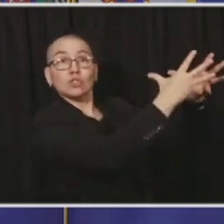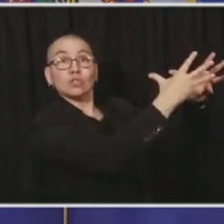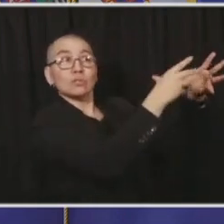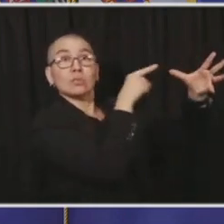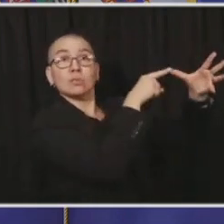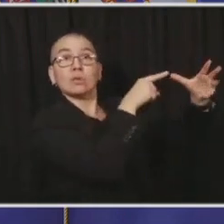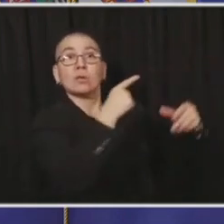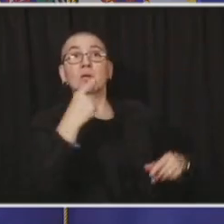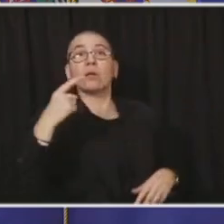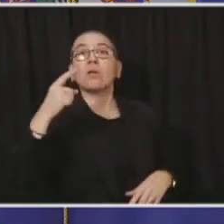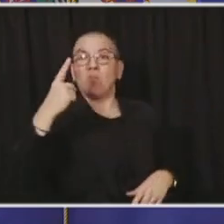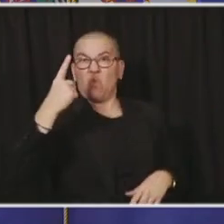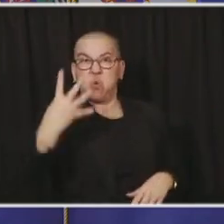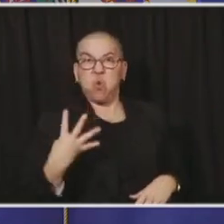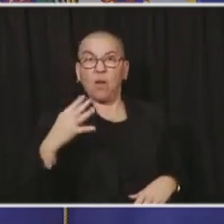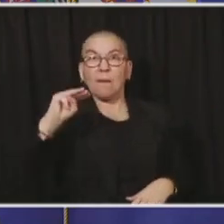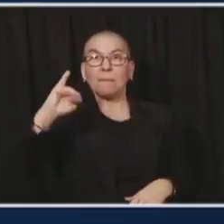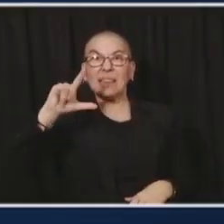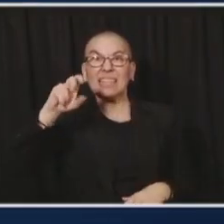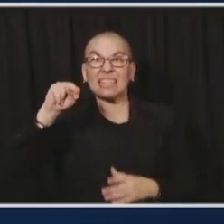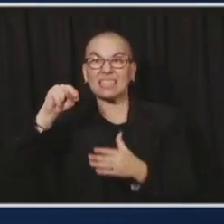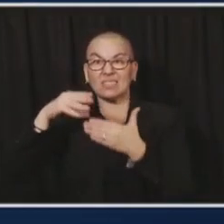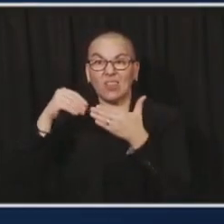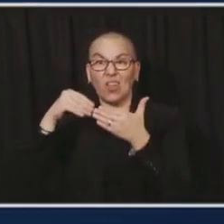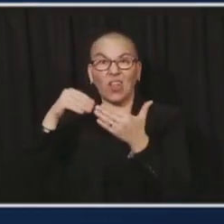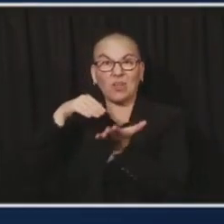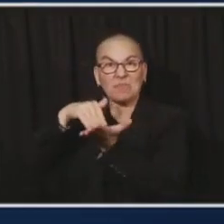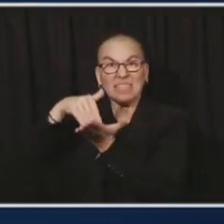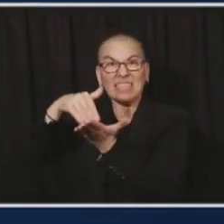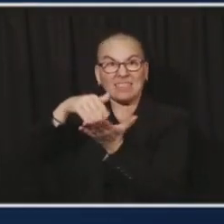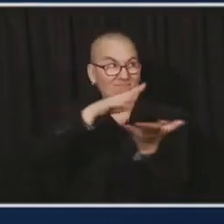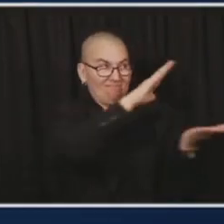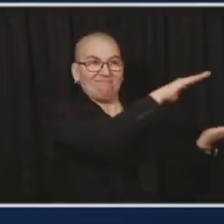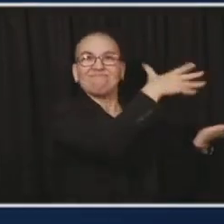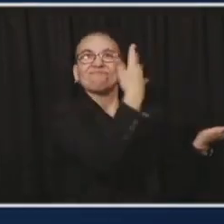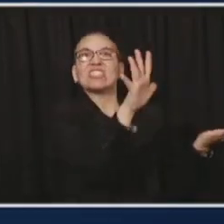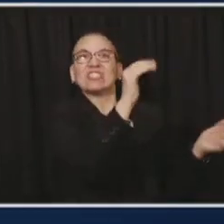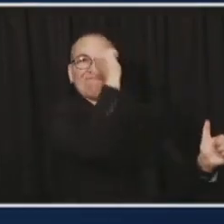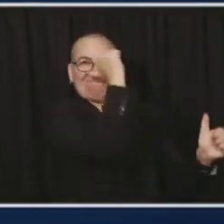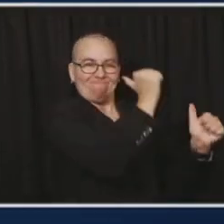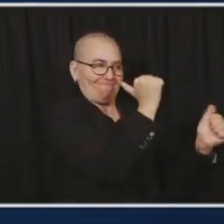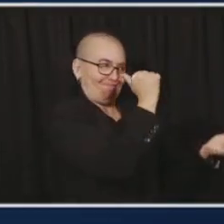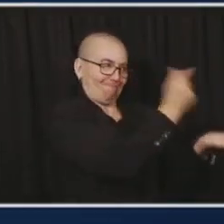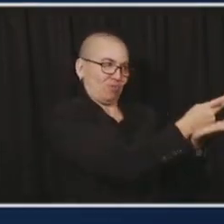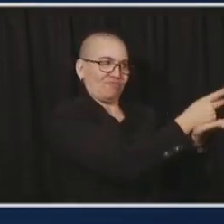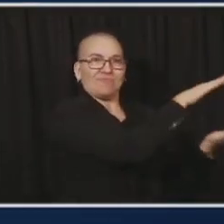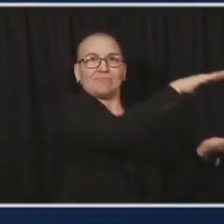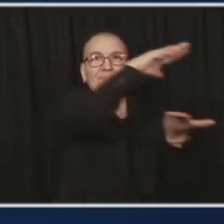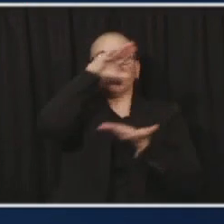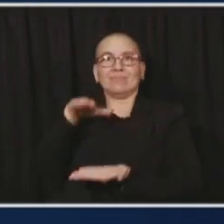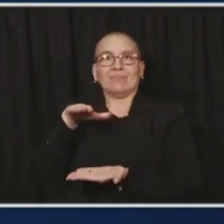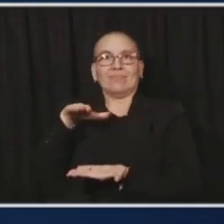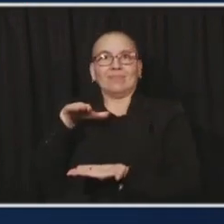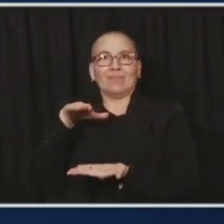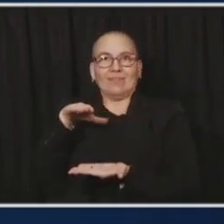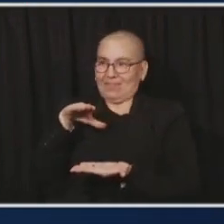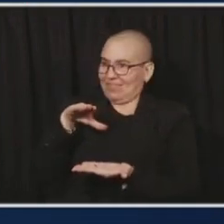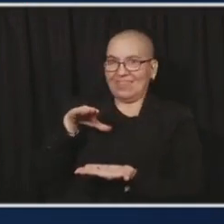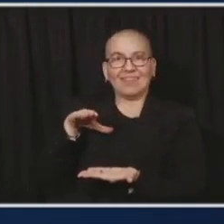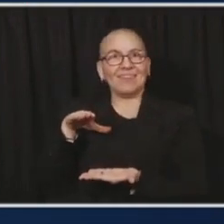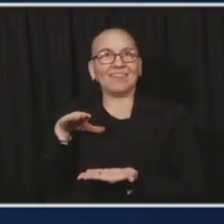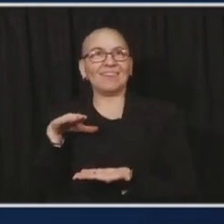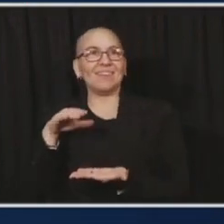small businesses and the hospitality industry. But we're going to support students and families. We're going to continue the effort to slow the risk of spread,